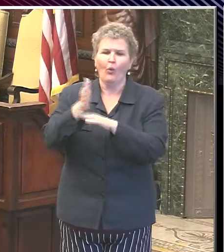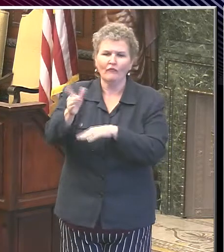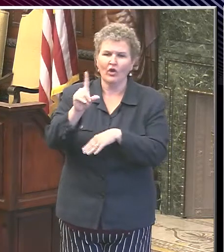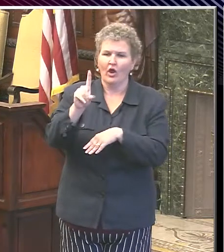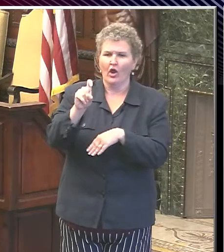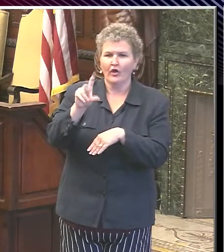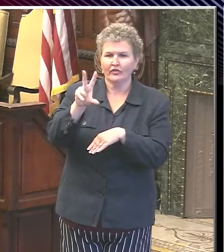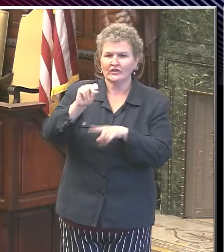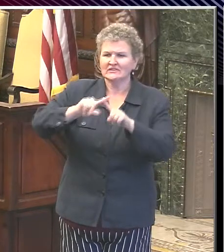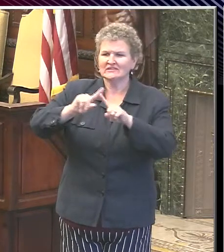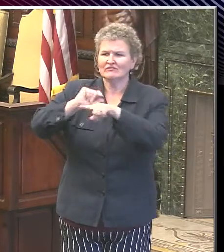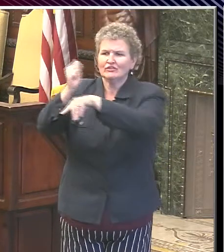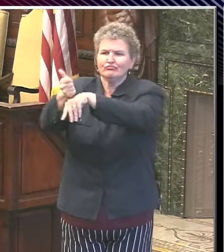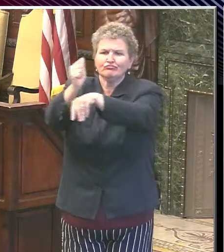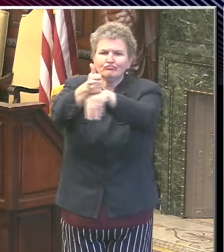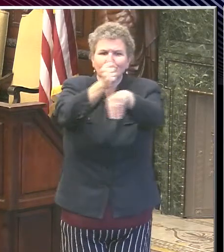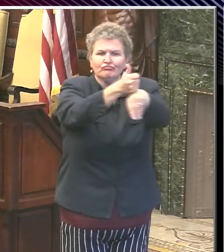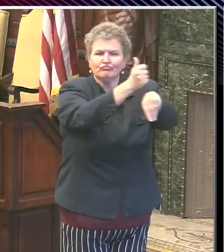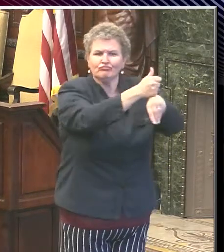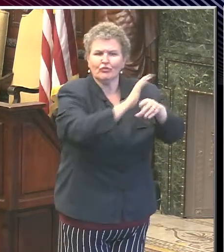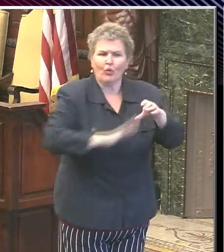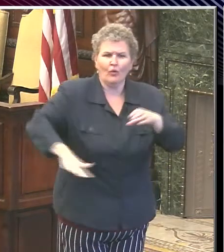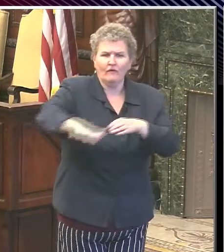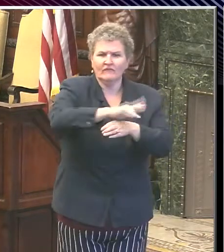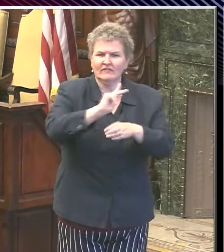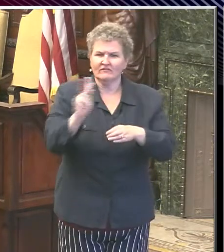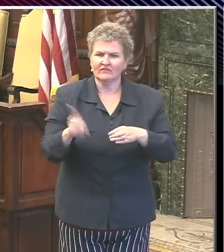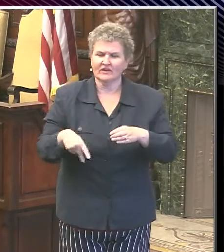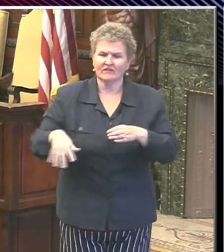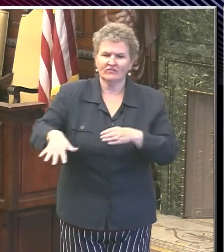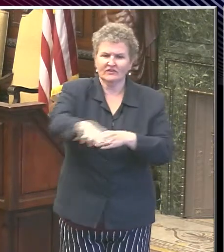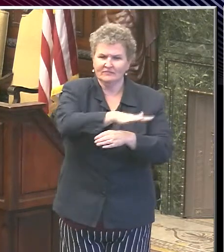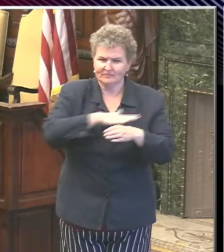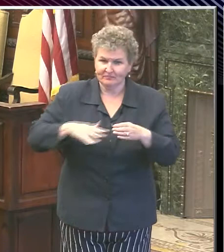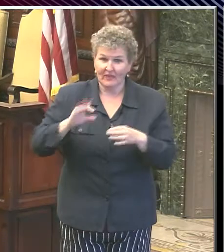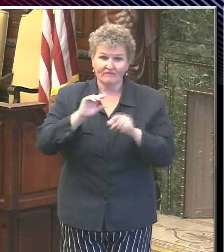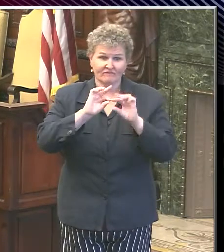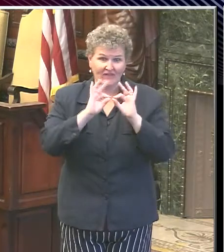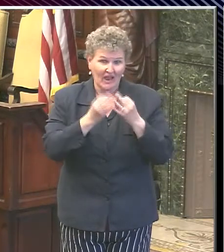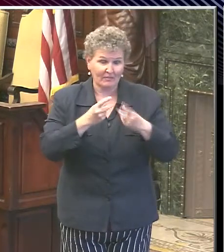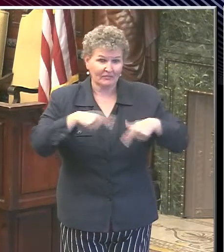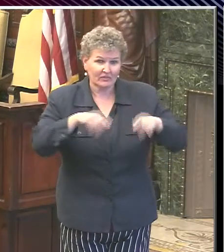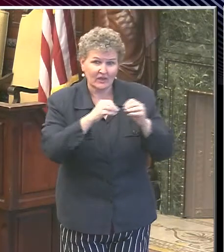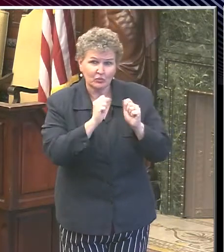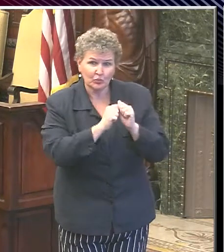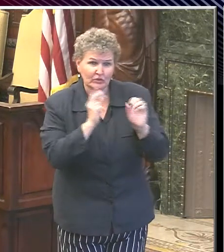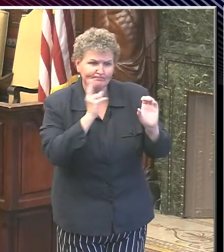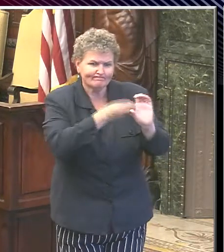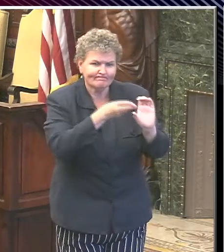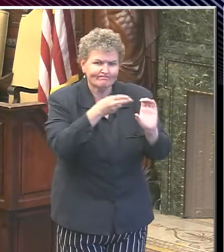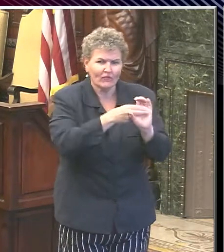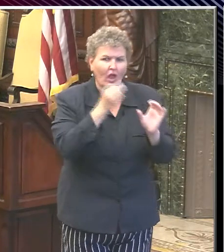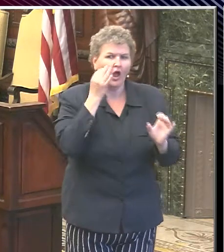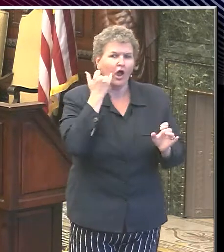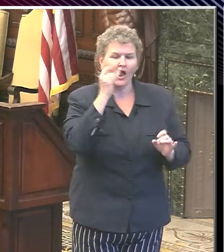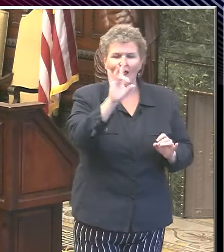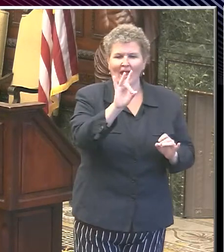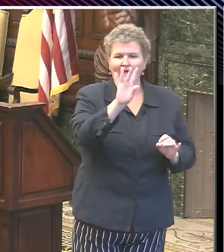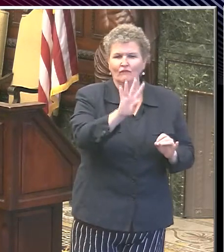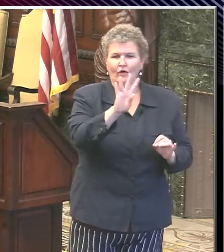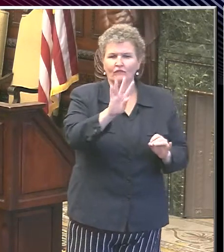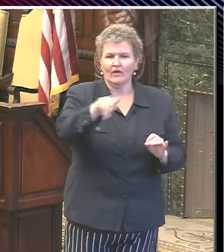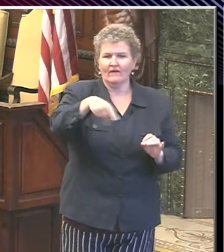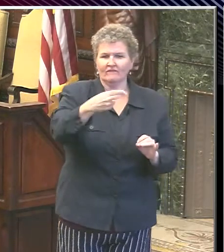throughout the city. Families can find a participating location and sign up by calling 844-PHL